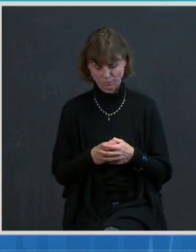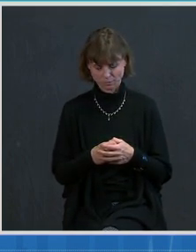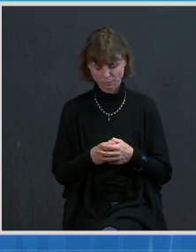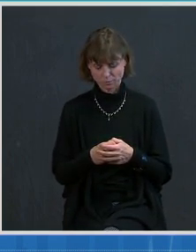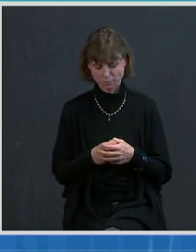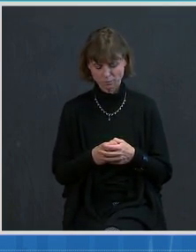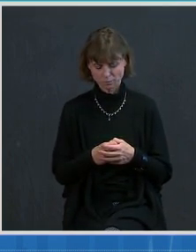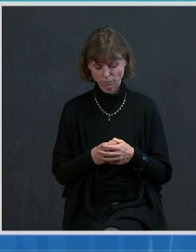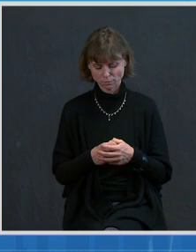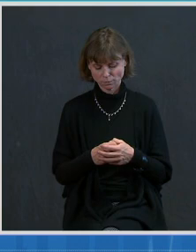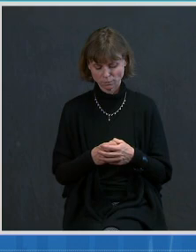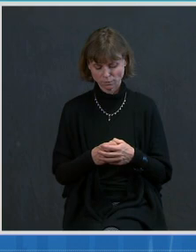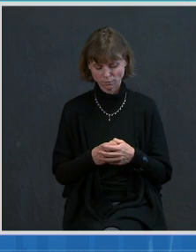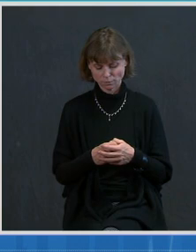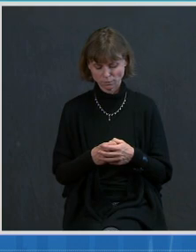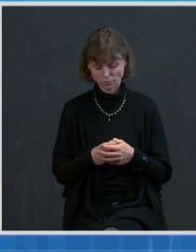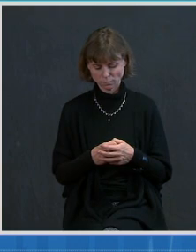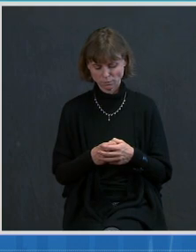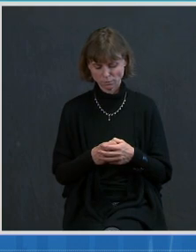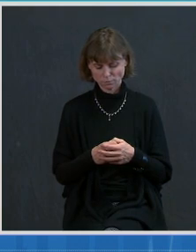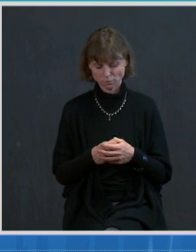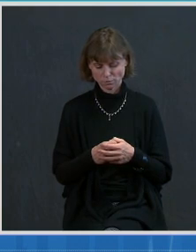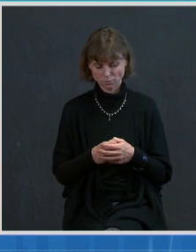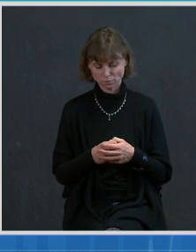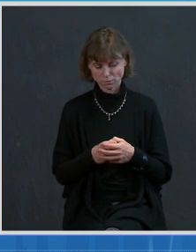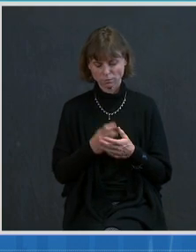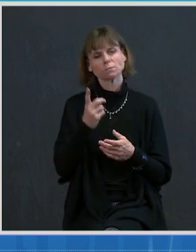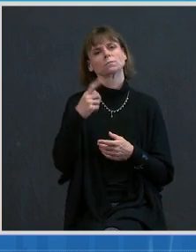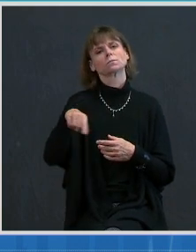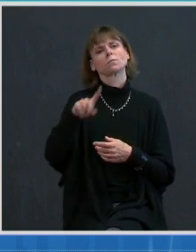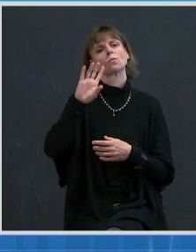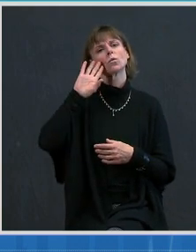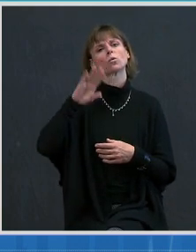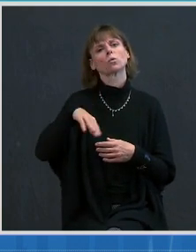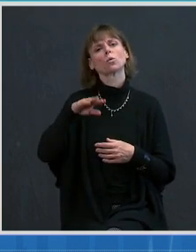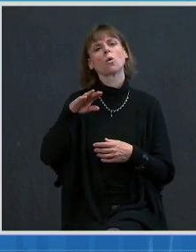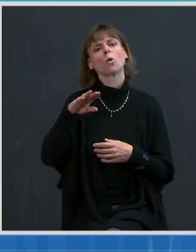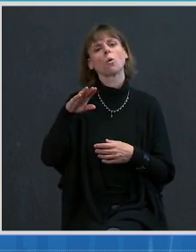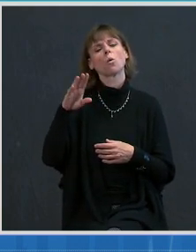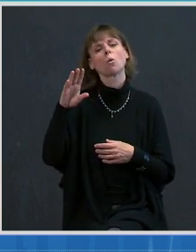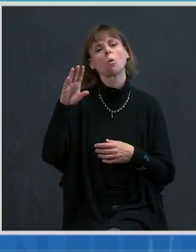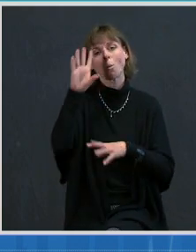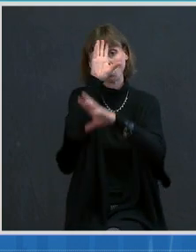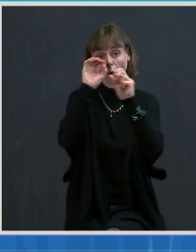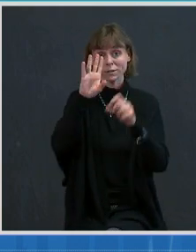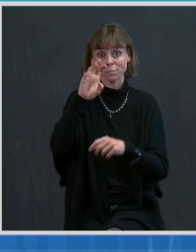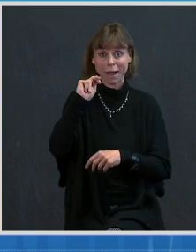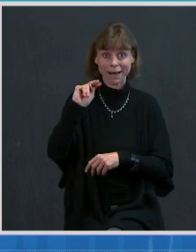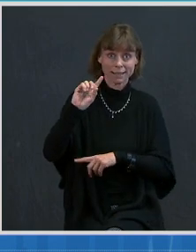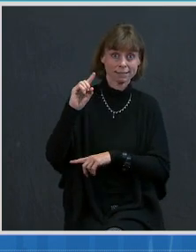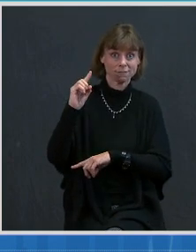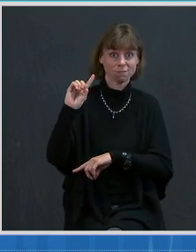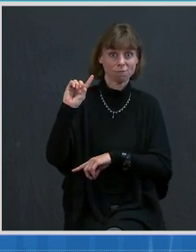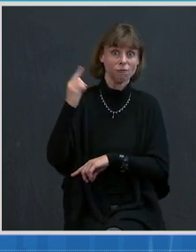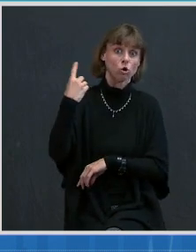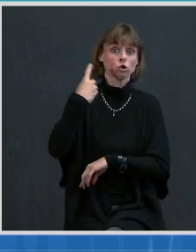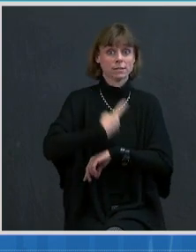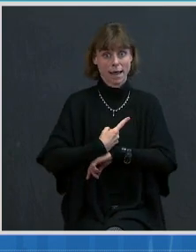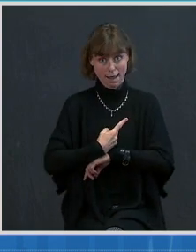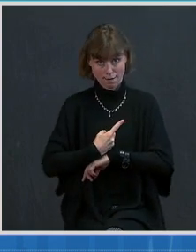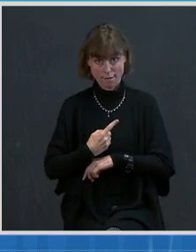of the President's presidency, his tenure, he had me